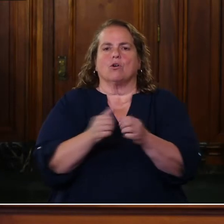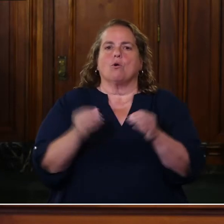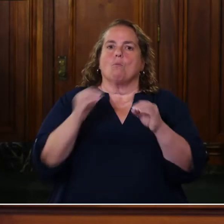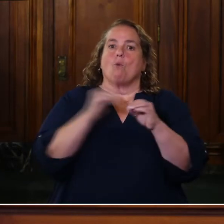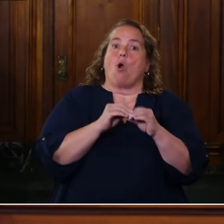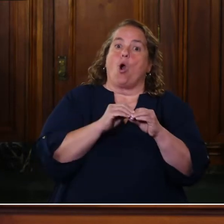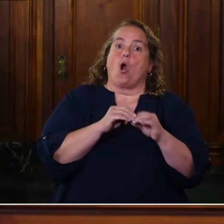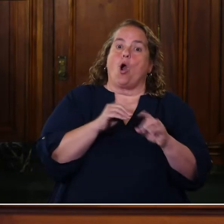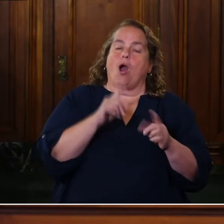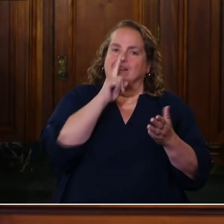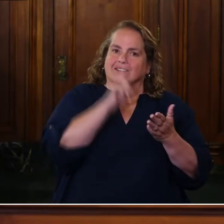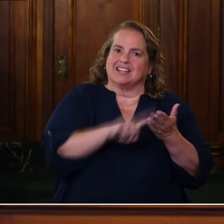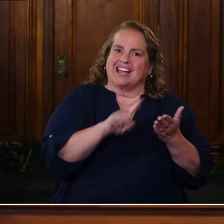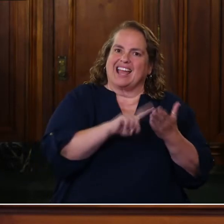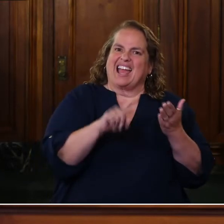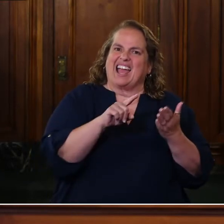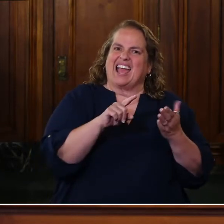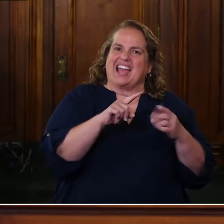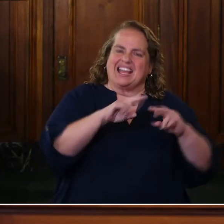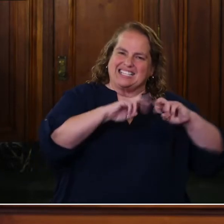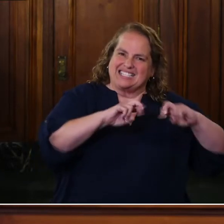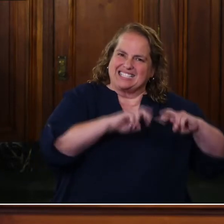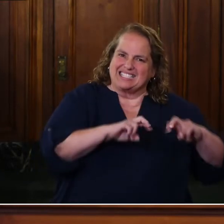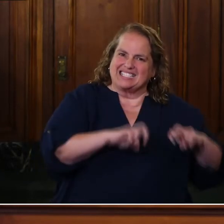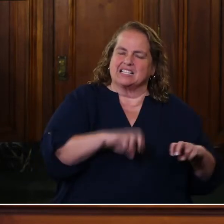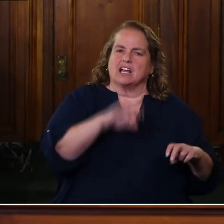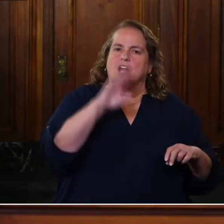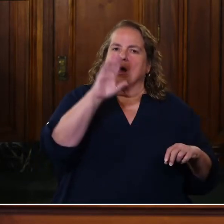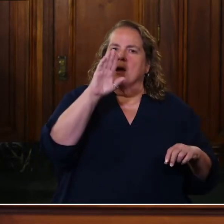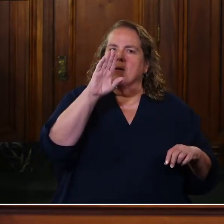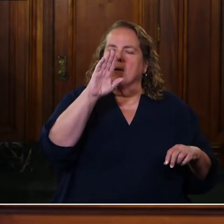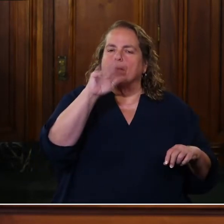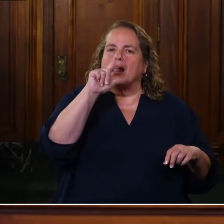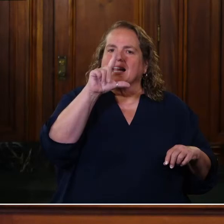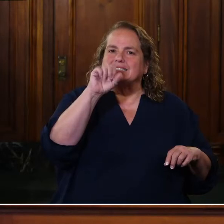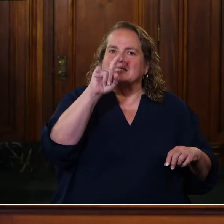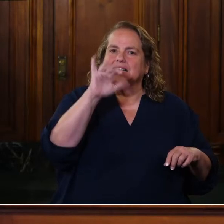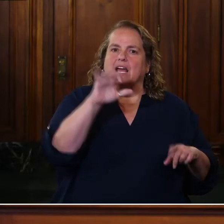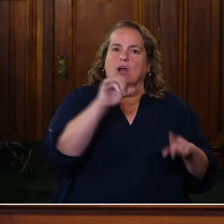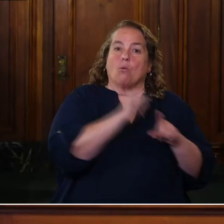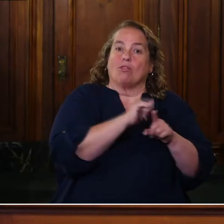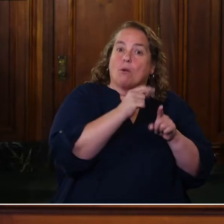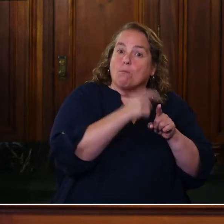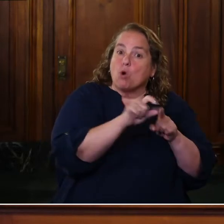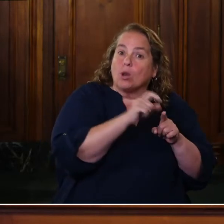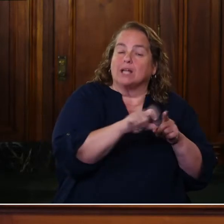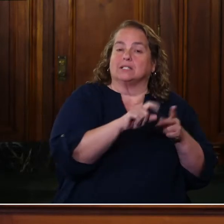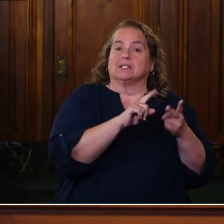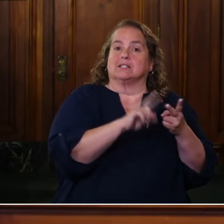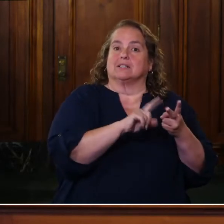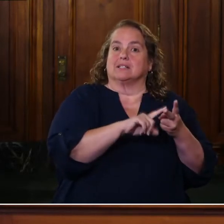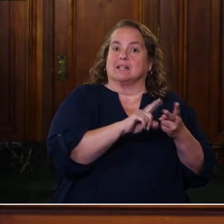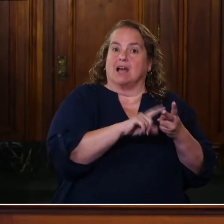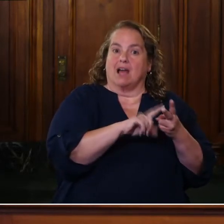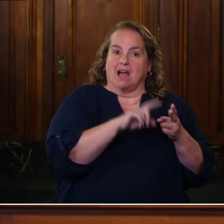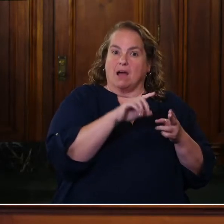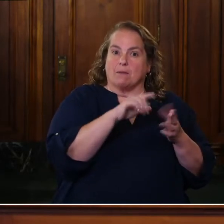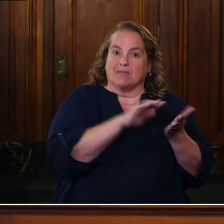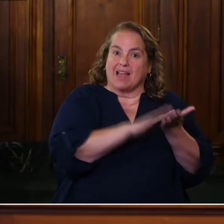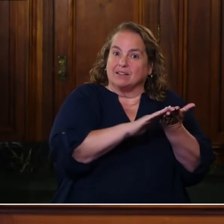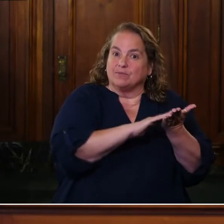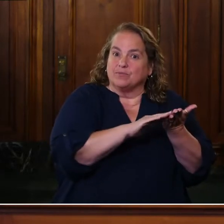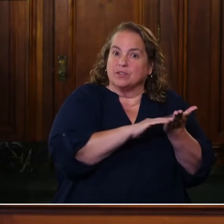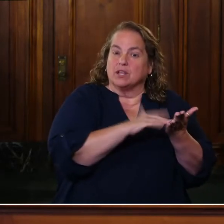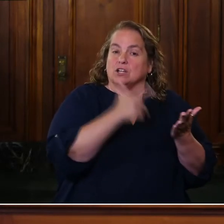in, in this, uh, case. Um, that all that ballistic evidence is needed, uh, to be presented together to know what you're looking at. Um,